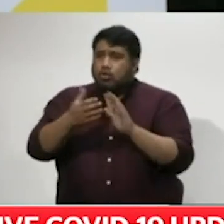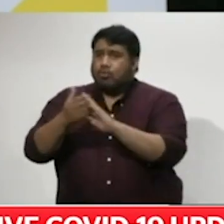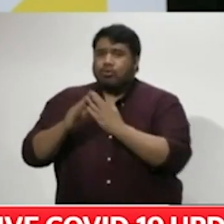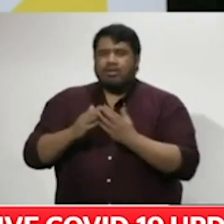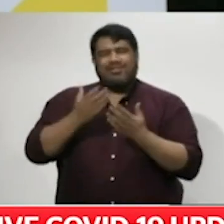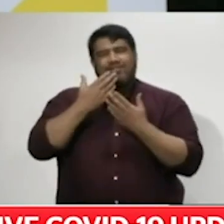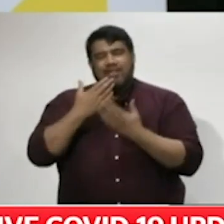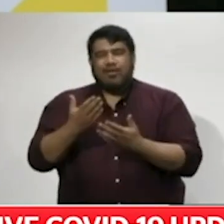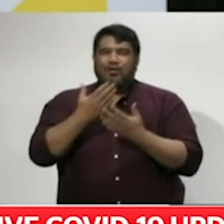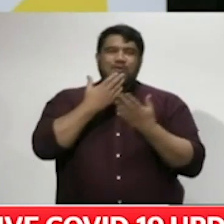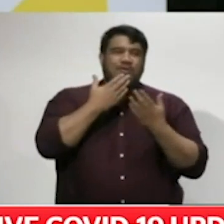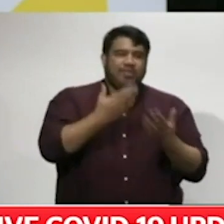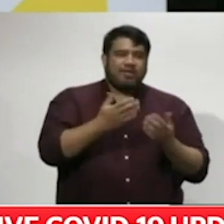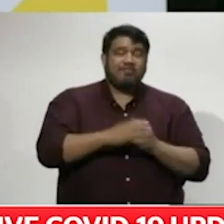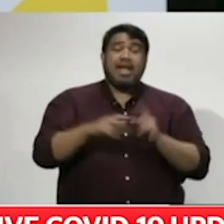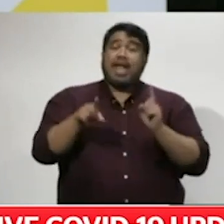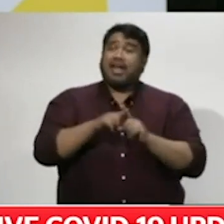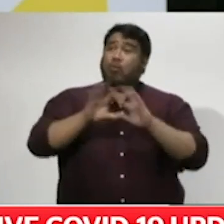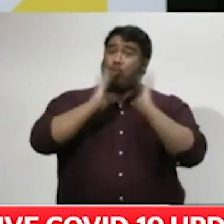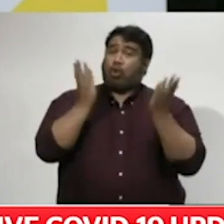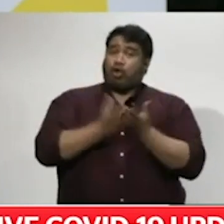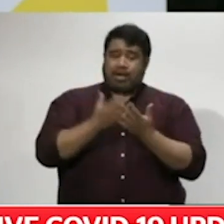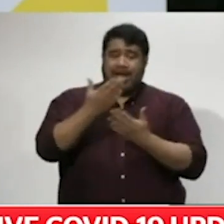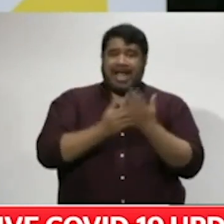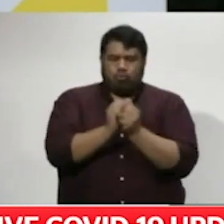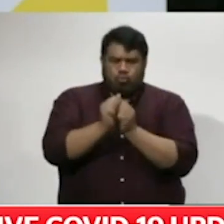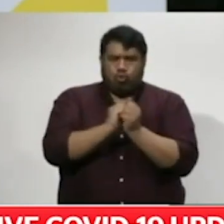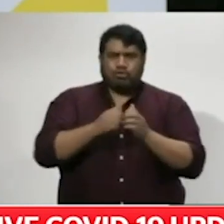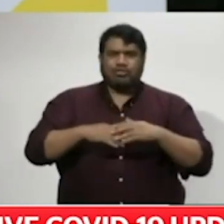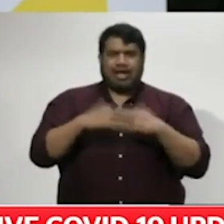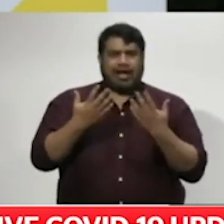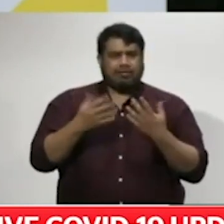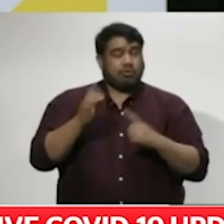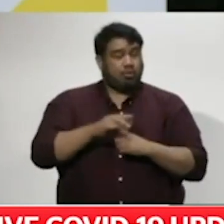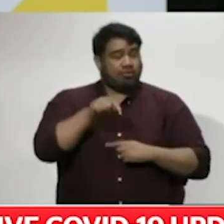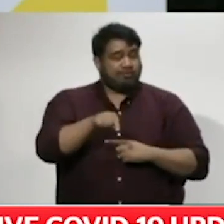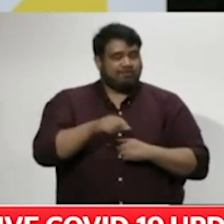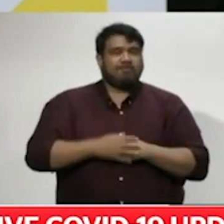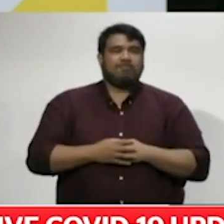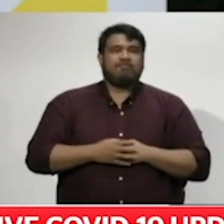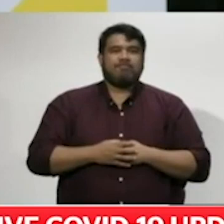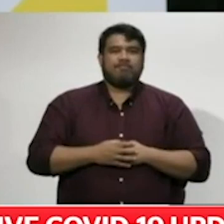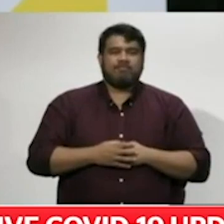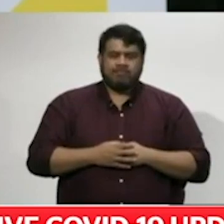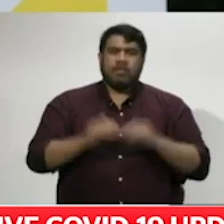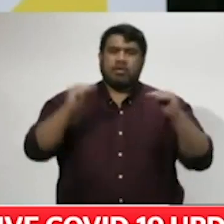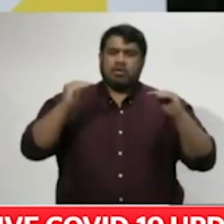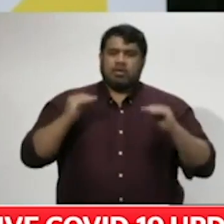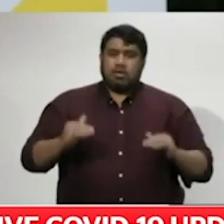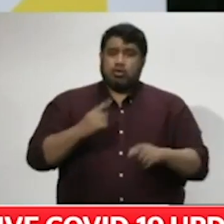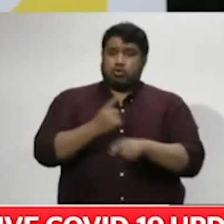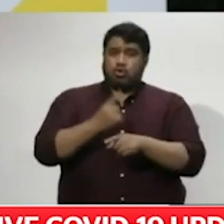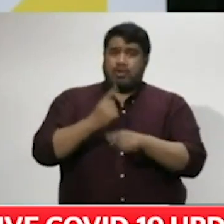And also, of course, World Hand Washing Day as well. Achieving zero cases two days in a row is